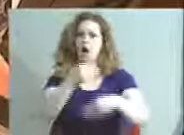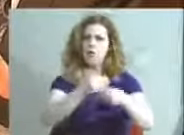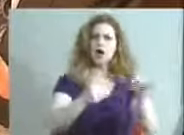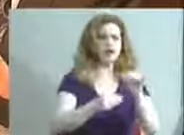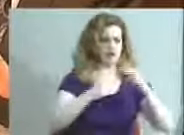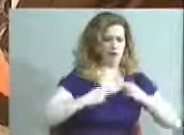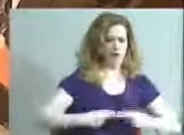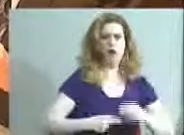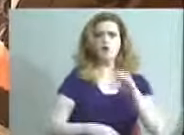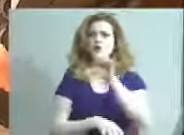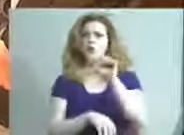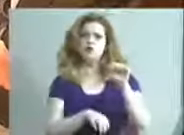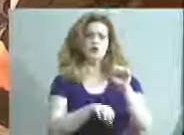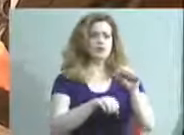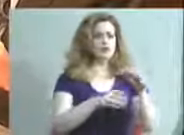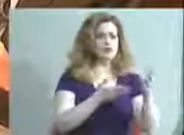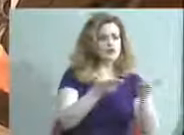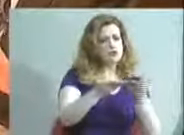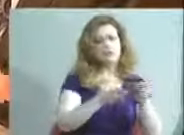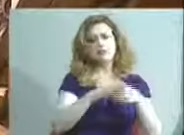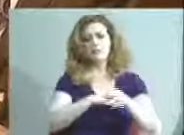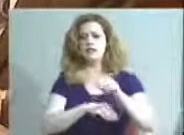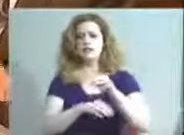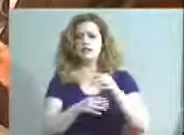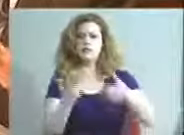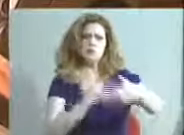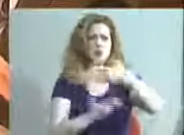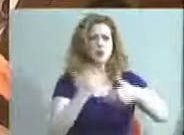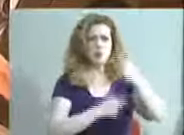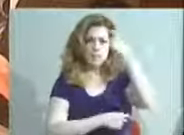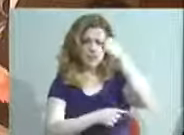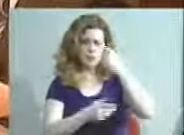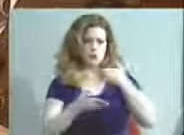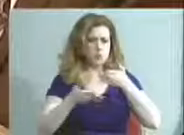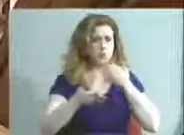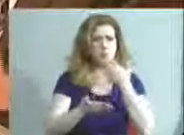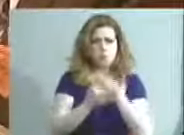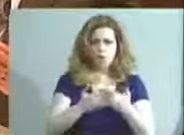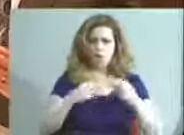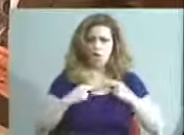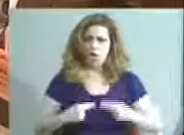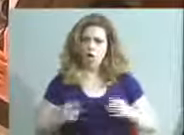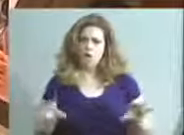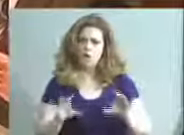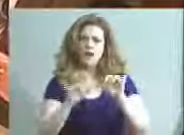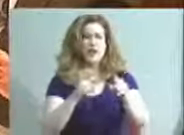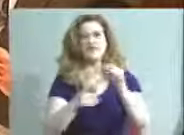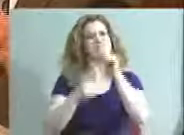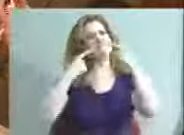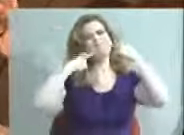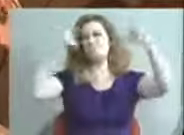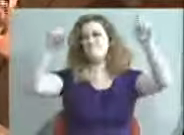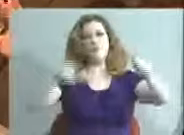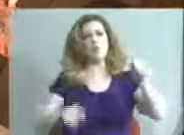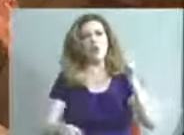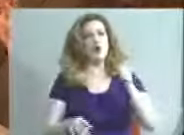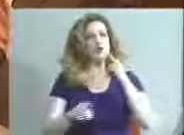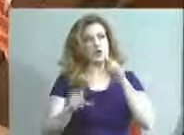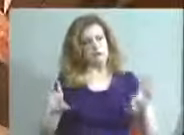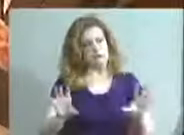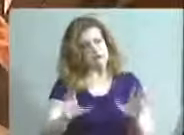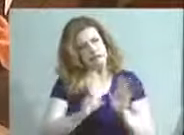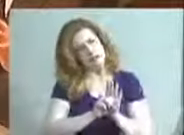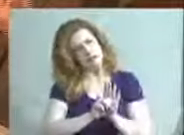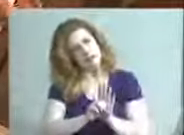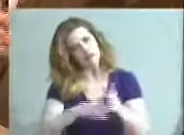services, social and emotional well-being, we're just not going to be successful. So we've pushed 55K. We're kind of